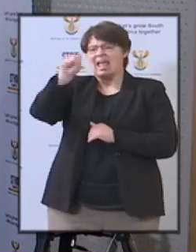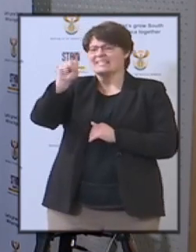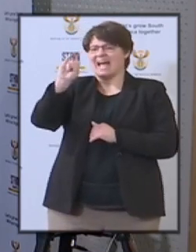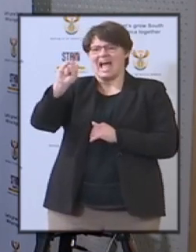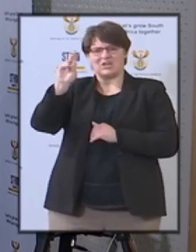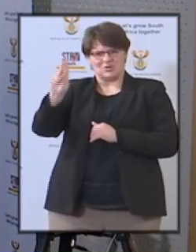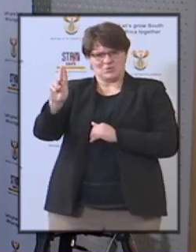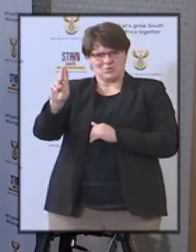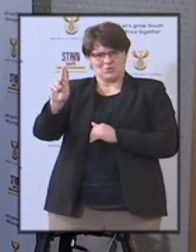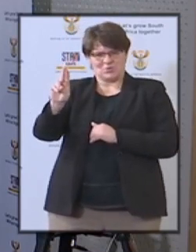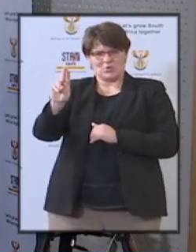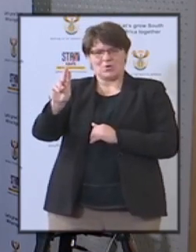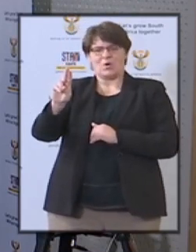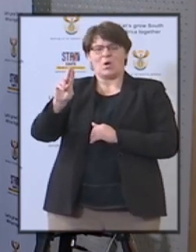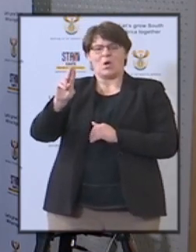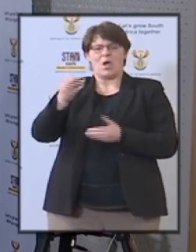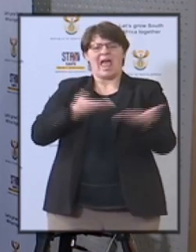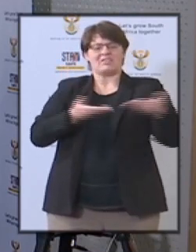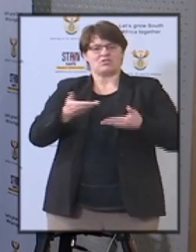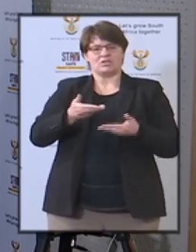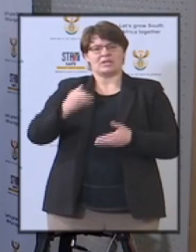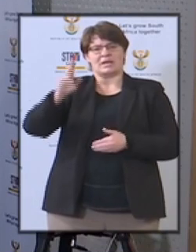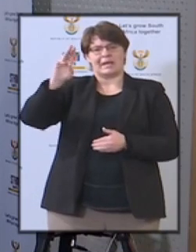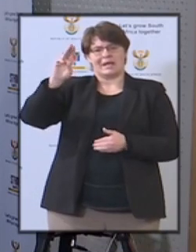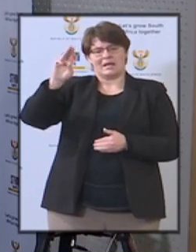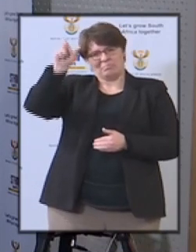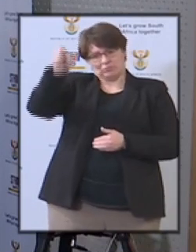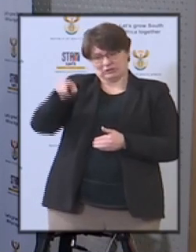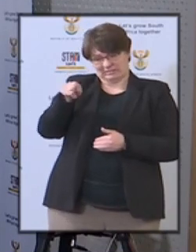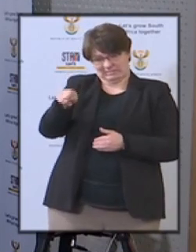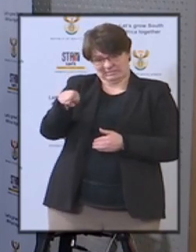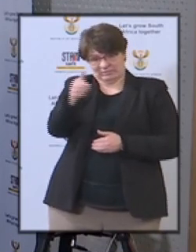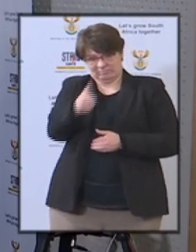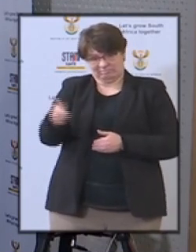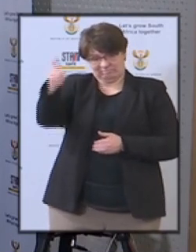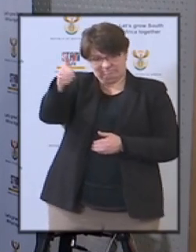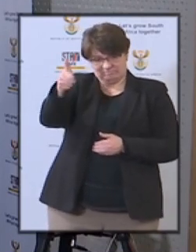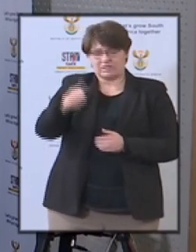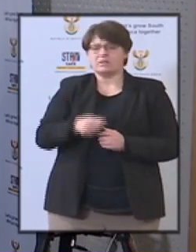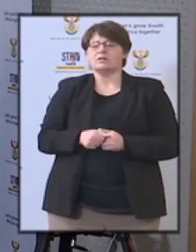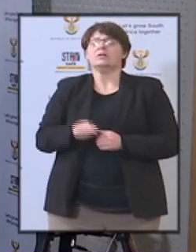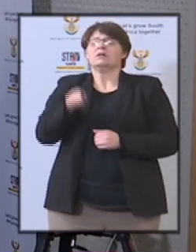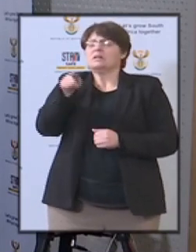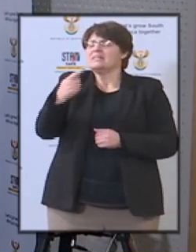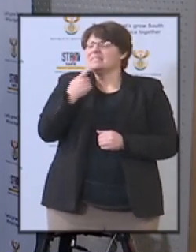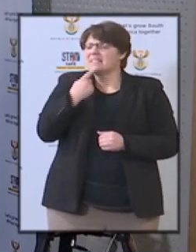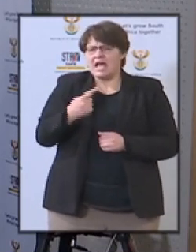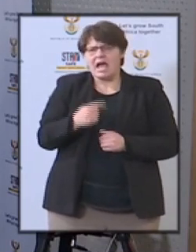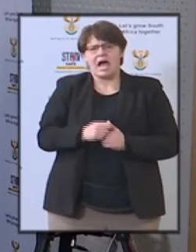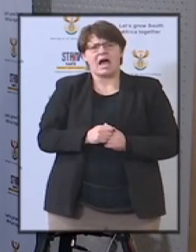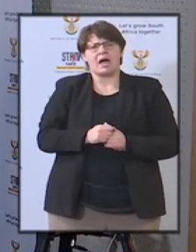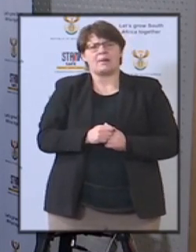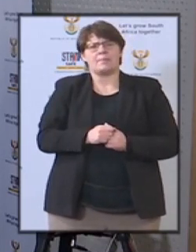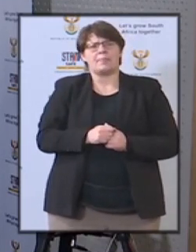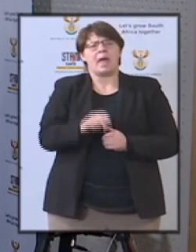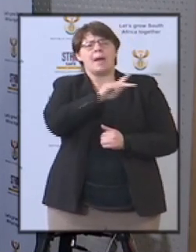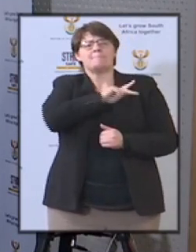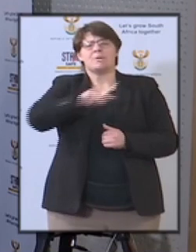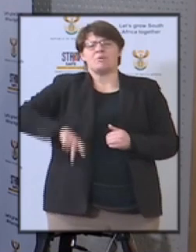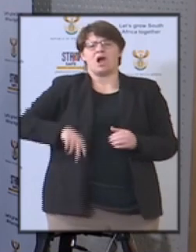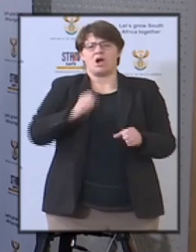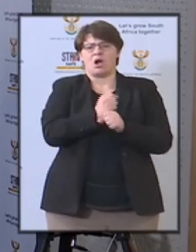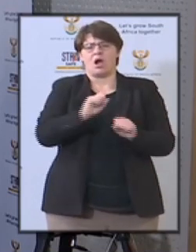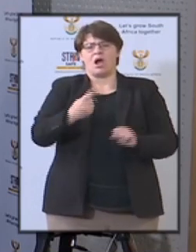andy motile last week uh and he said that he had handed the premier in the halting david